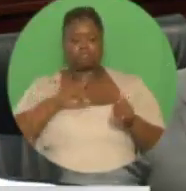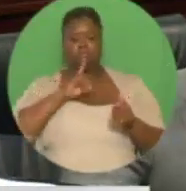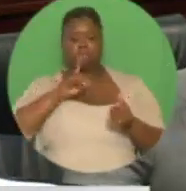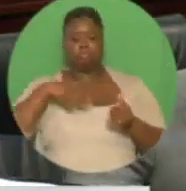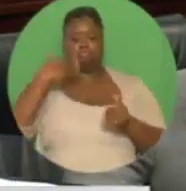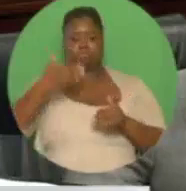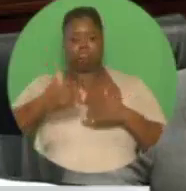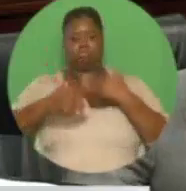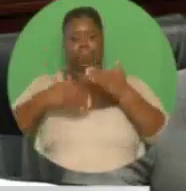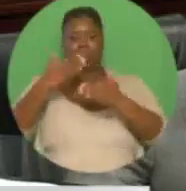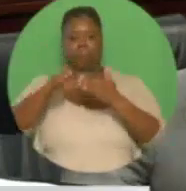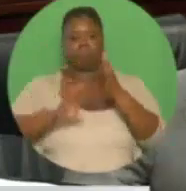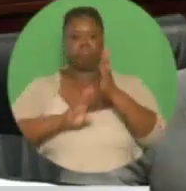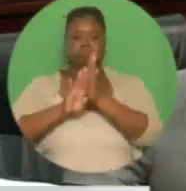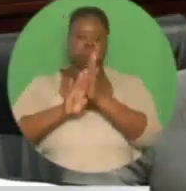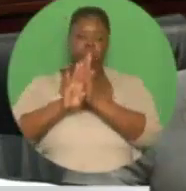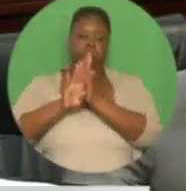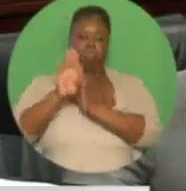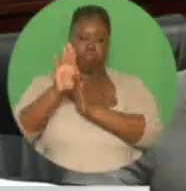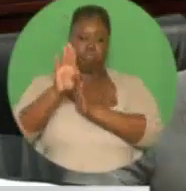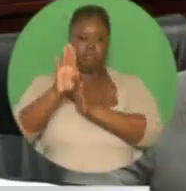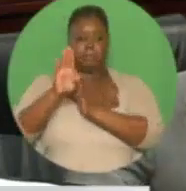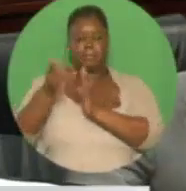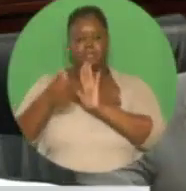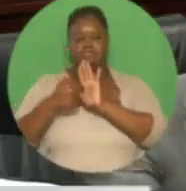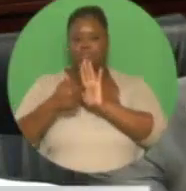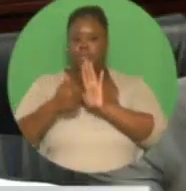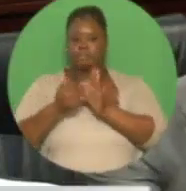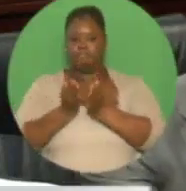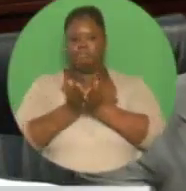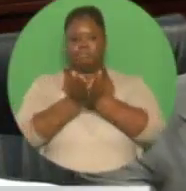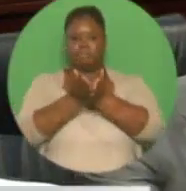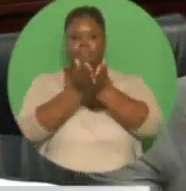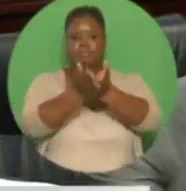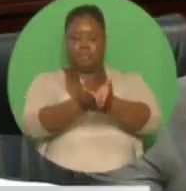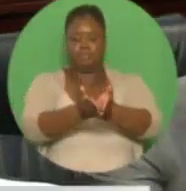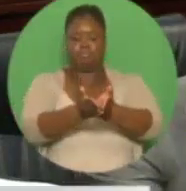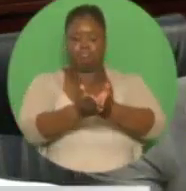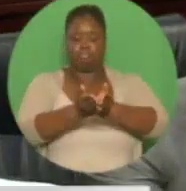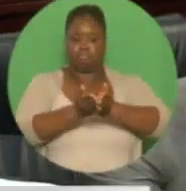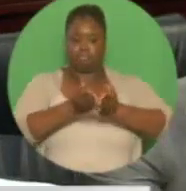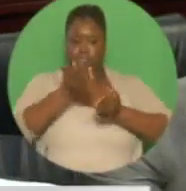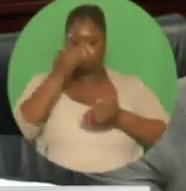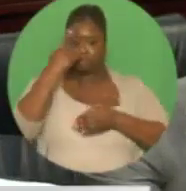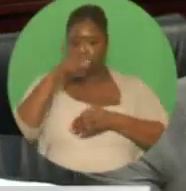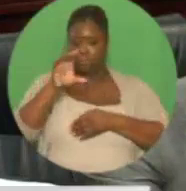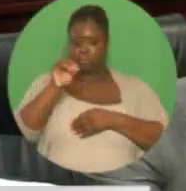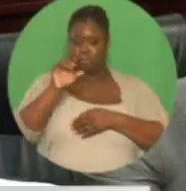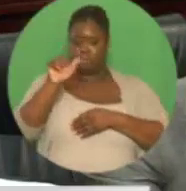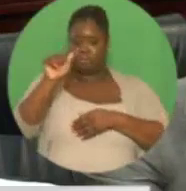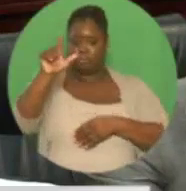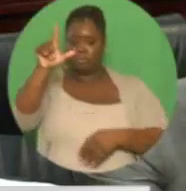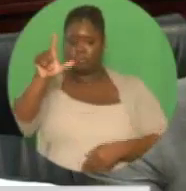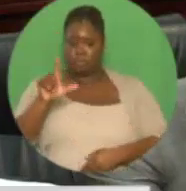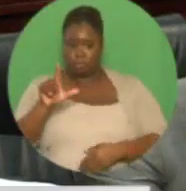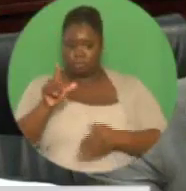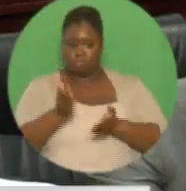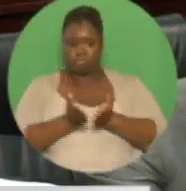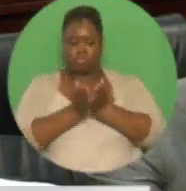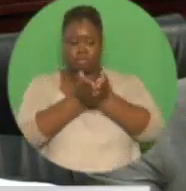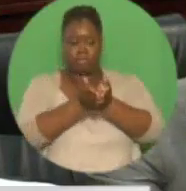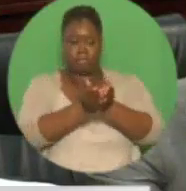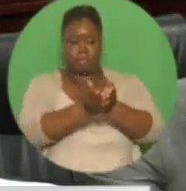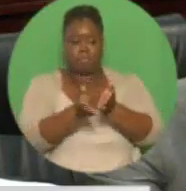In the maritime sector, transshipment and coal stacking activities in the Gulf of Paria are attracting an